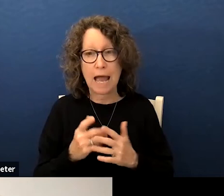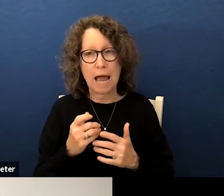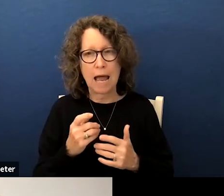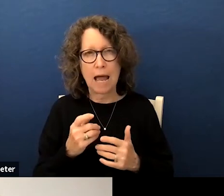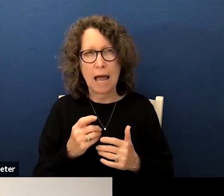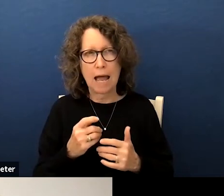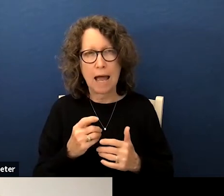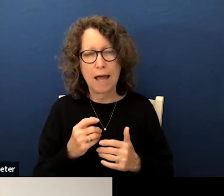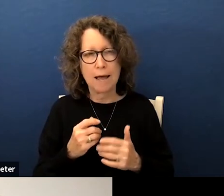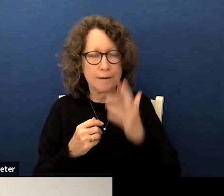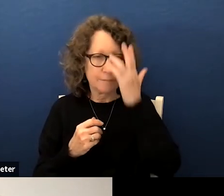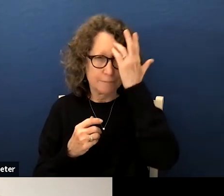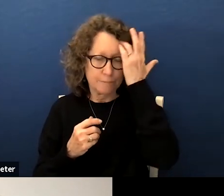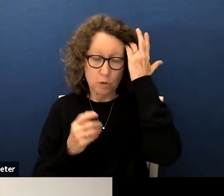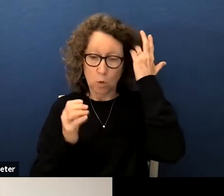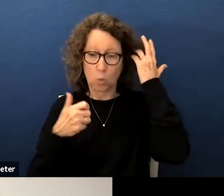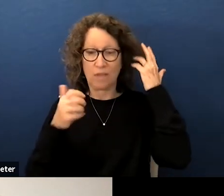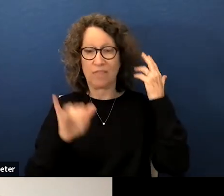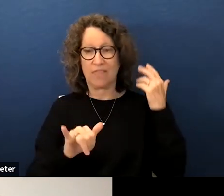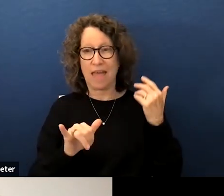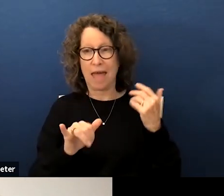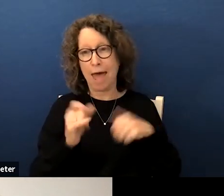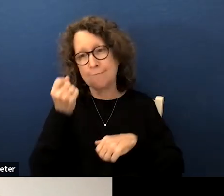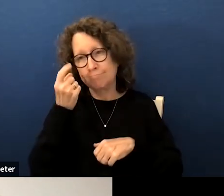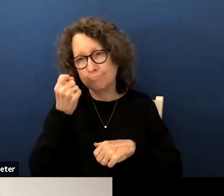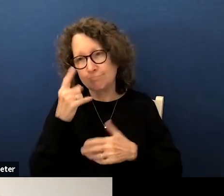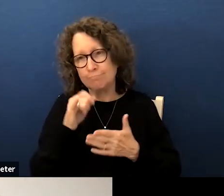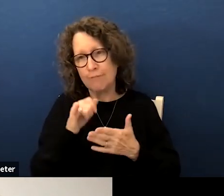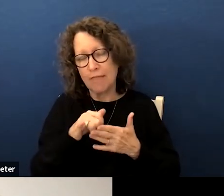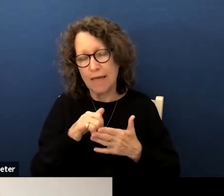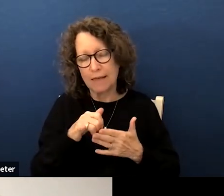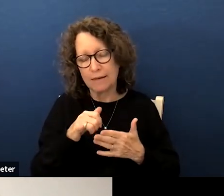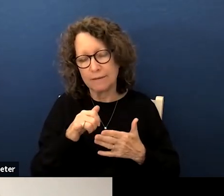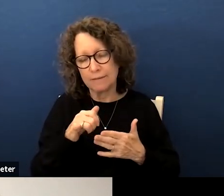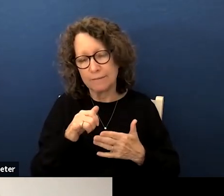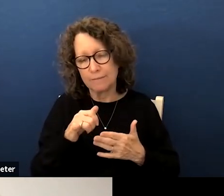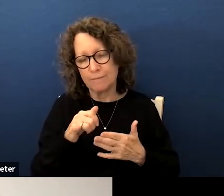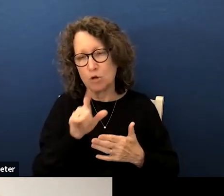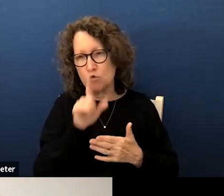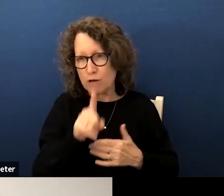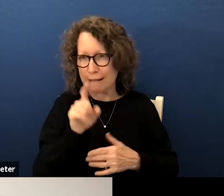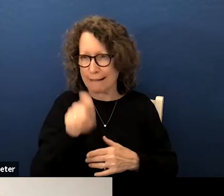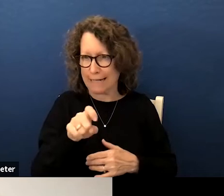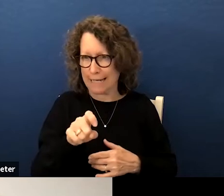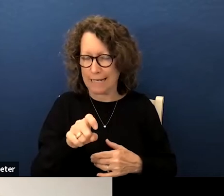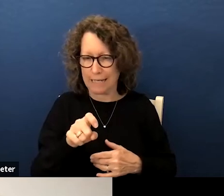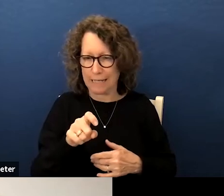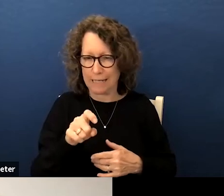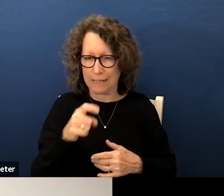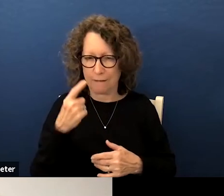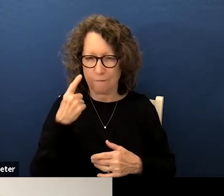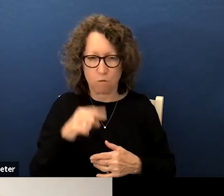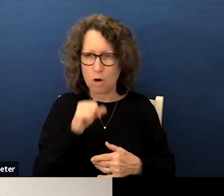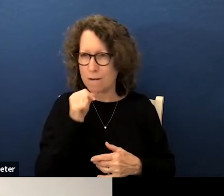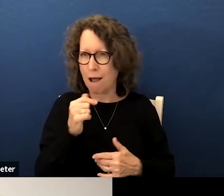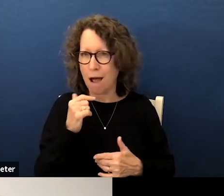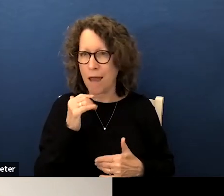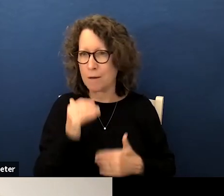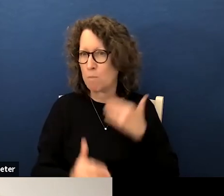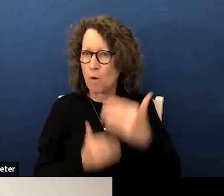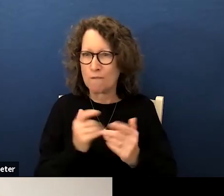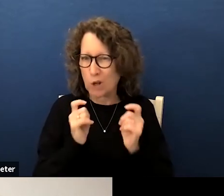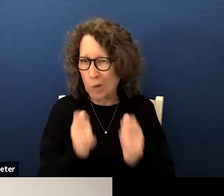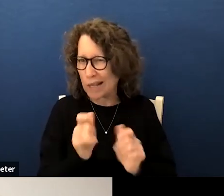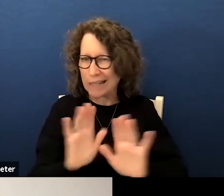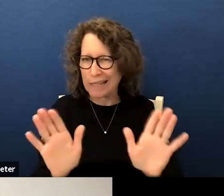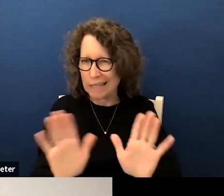um but with that that caveat and that understanding of real need for um not moving quickly but